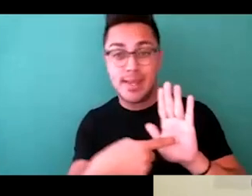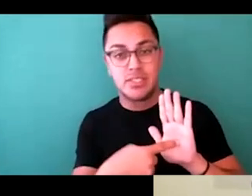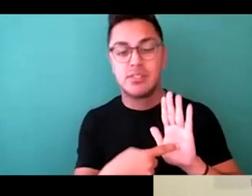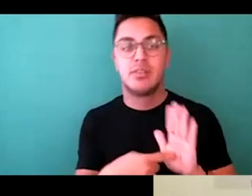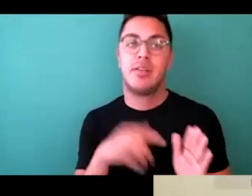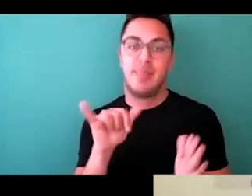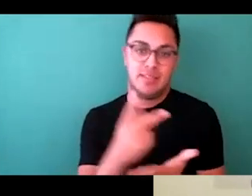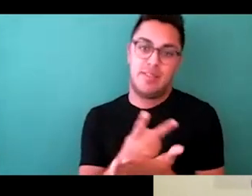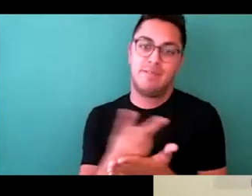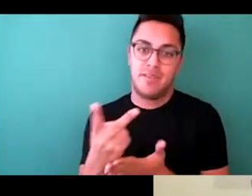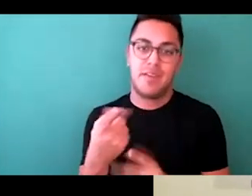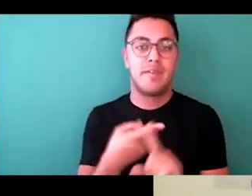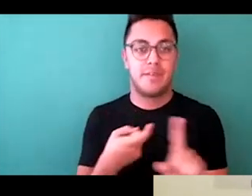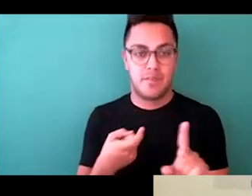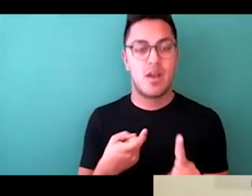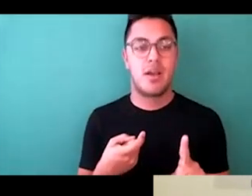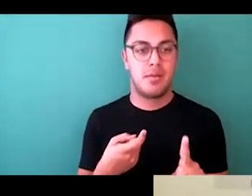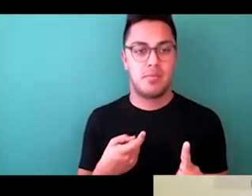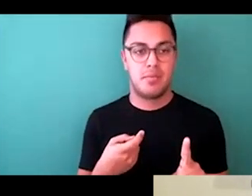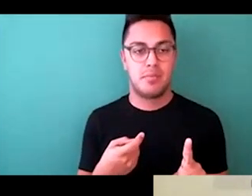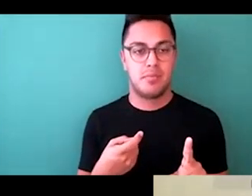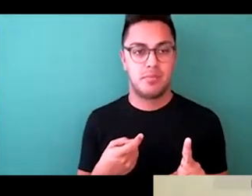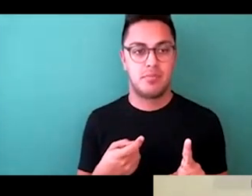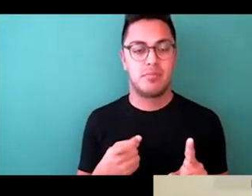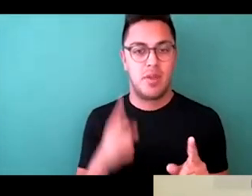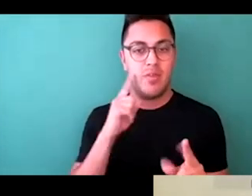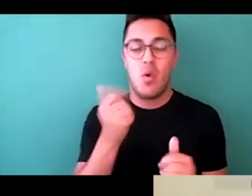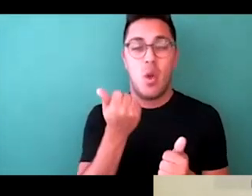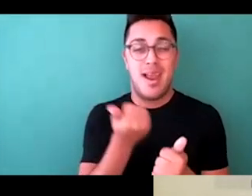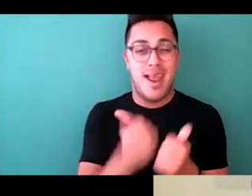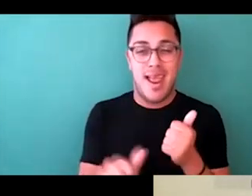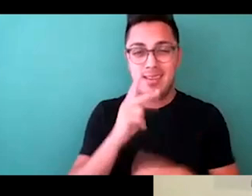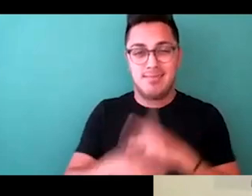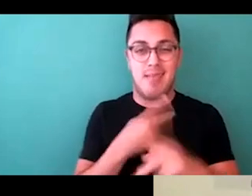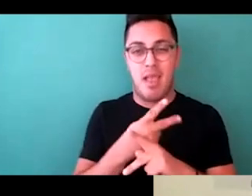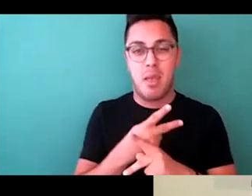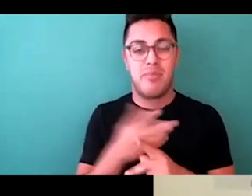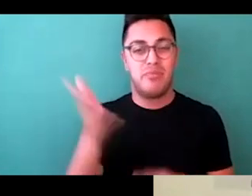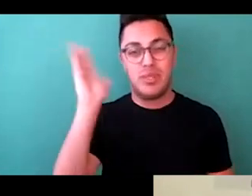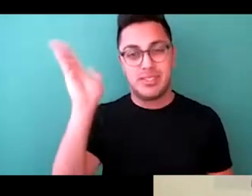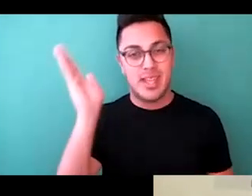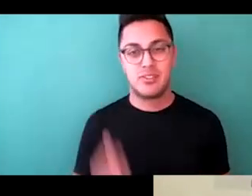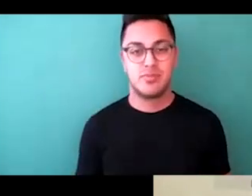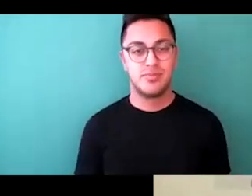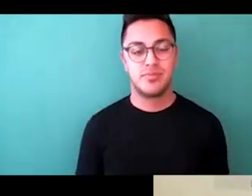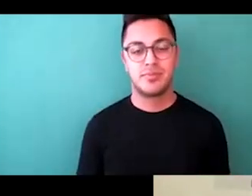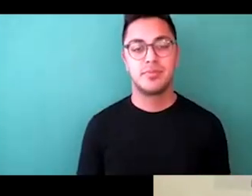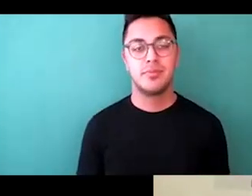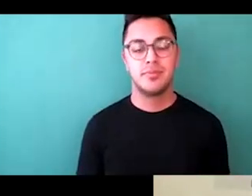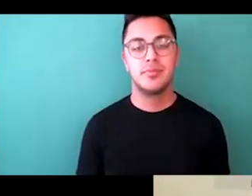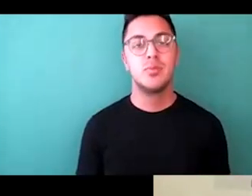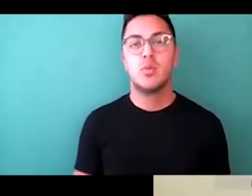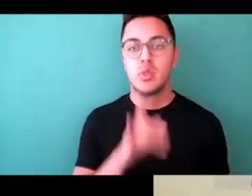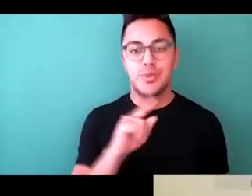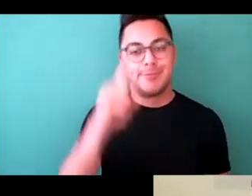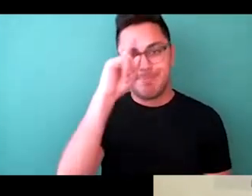fail from that in, in, in, for any type of presentation. So really, really, really thinking through that this